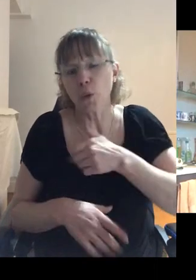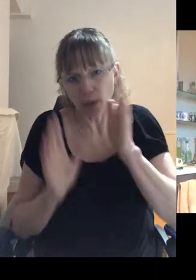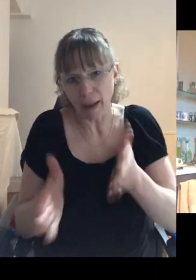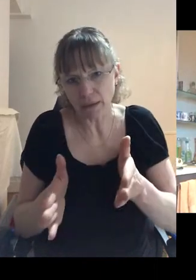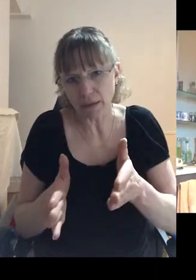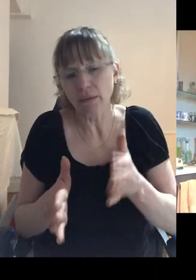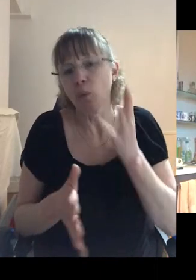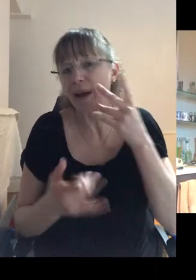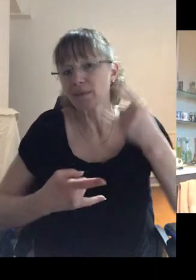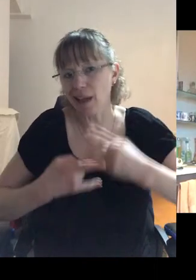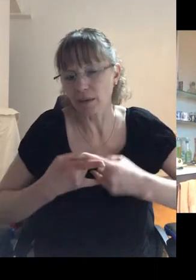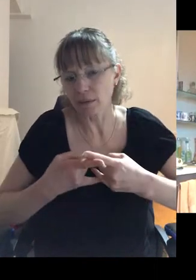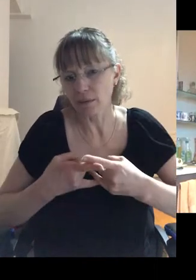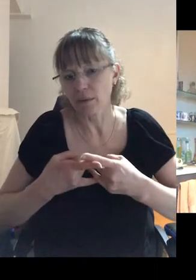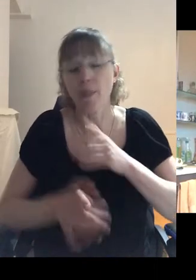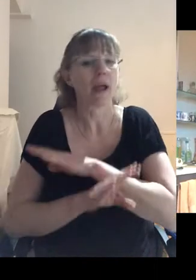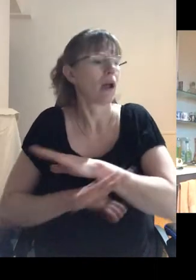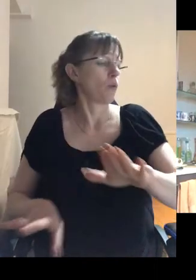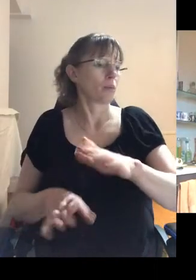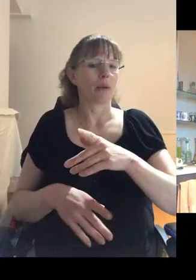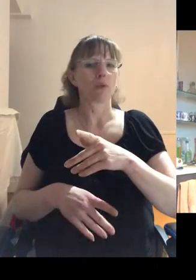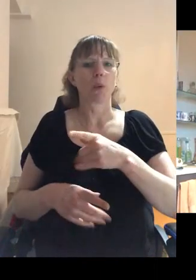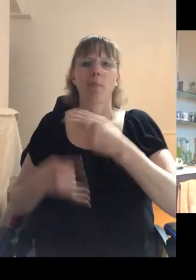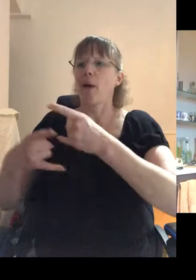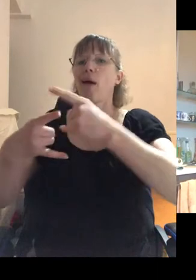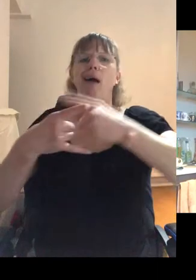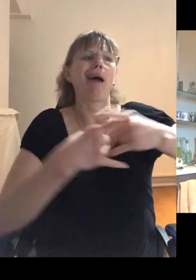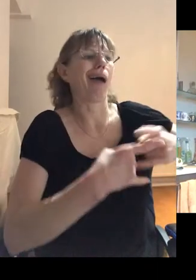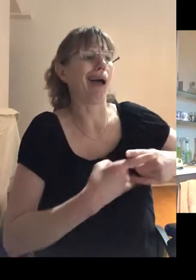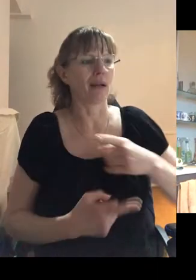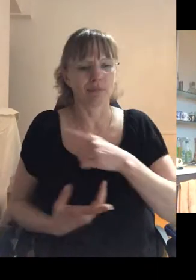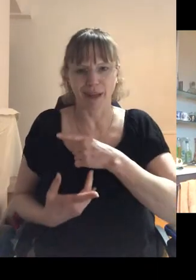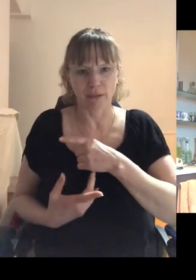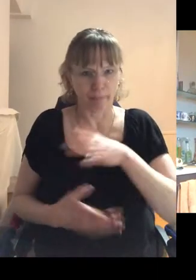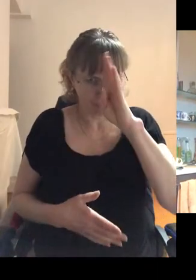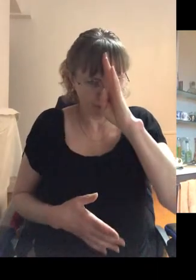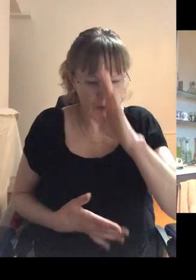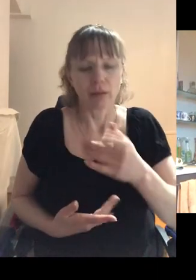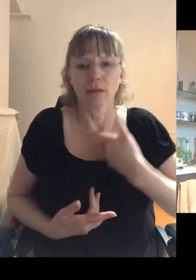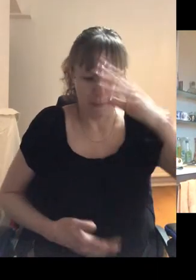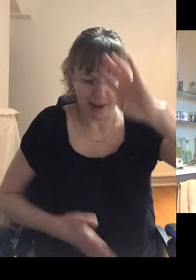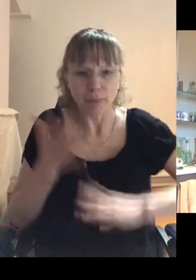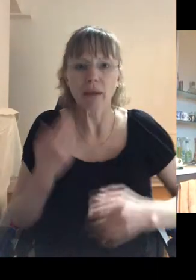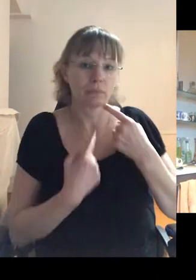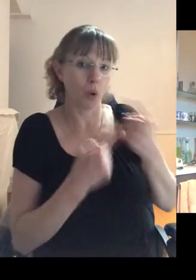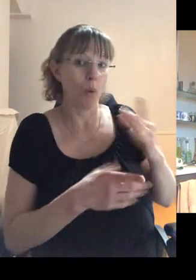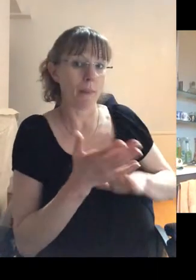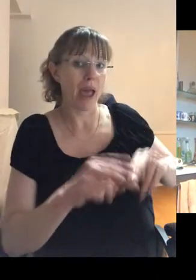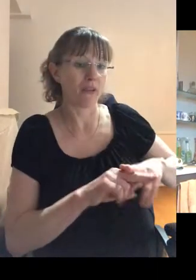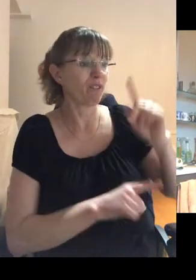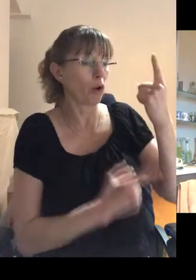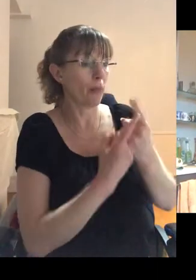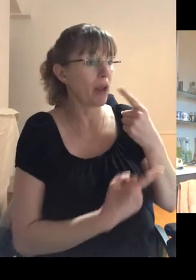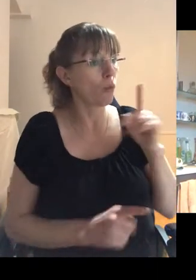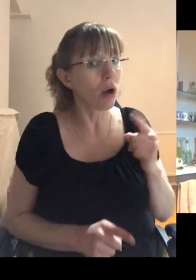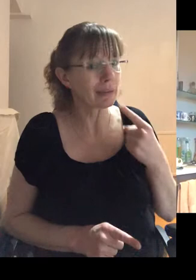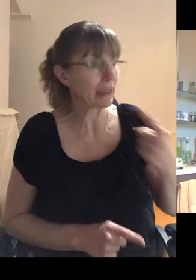um, you were, that I wasn't going to be able to sleep around or do anything. And, you know, there was my experience when I told my parents, the first thing was, well,